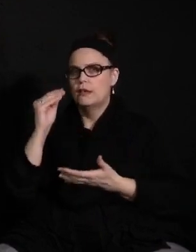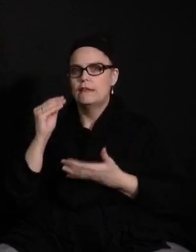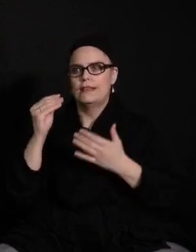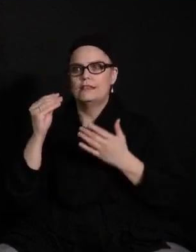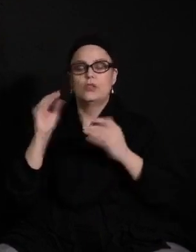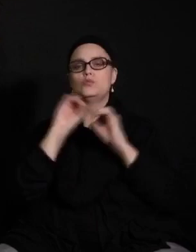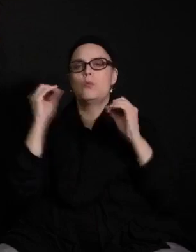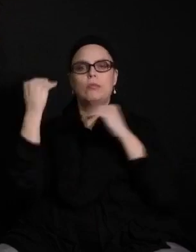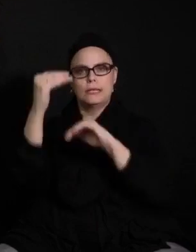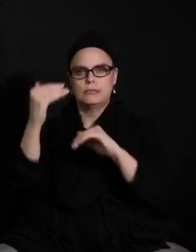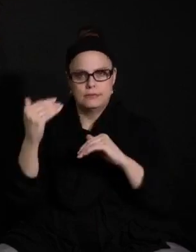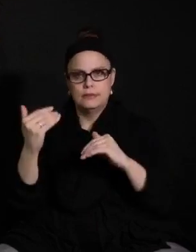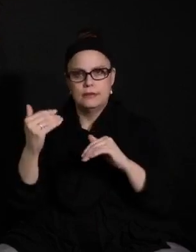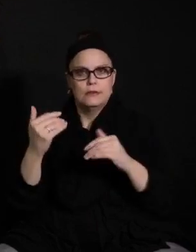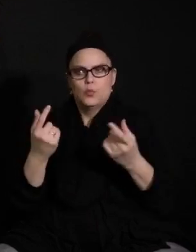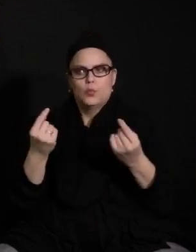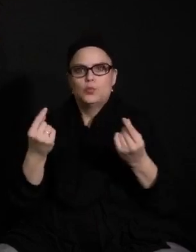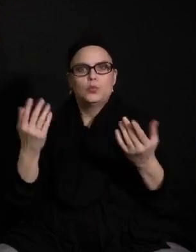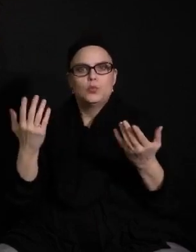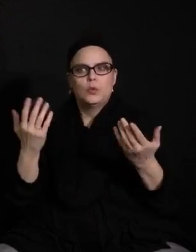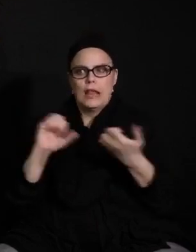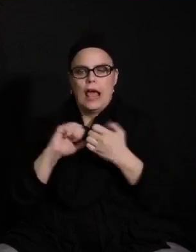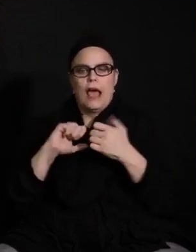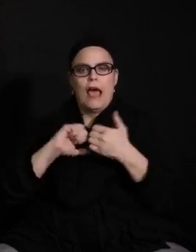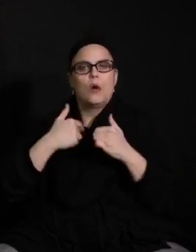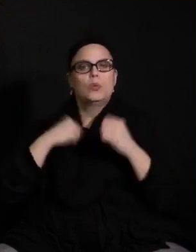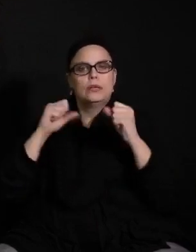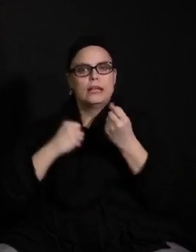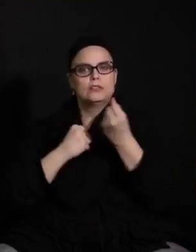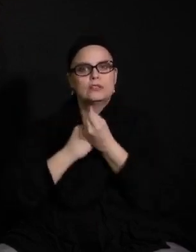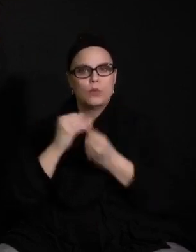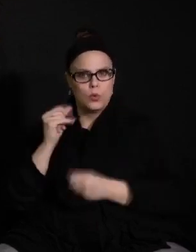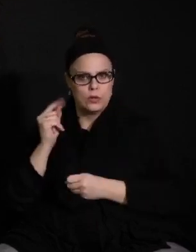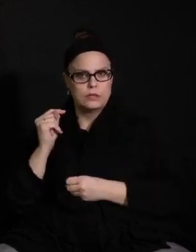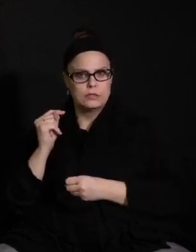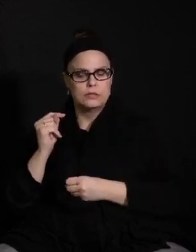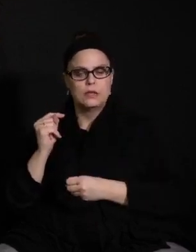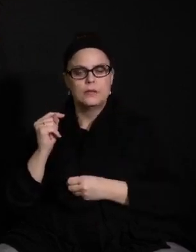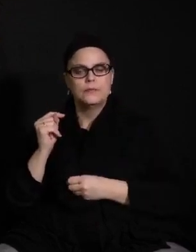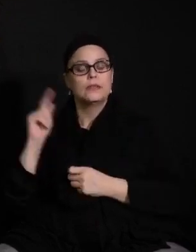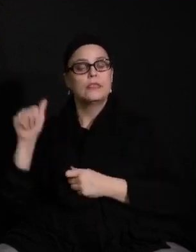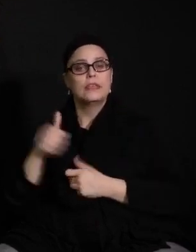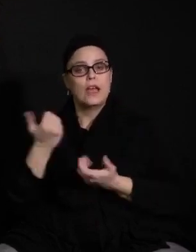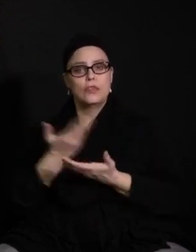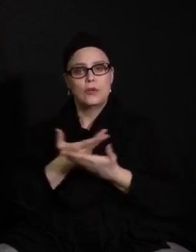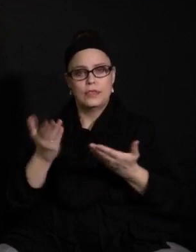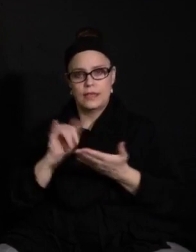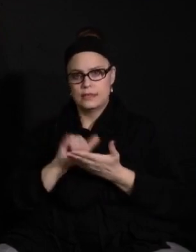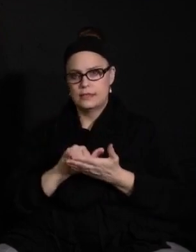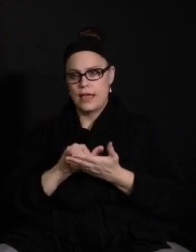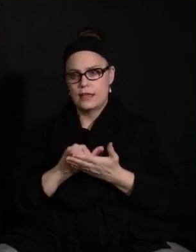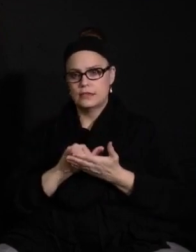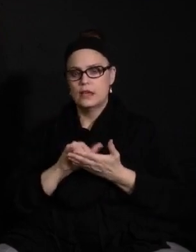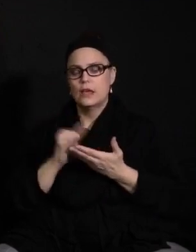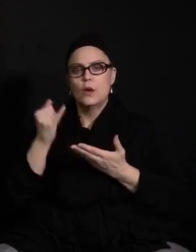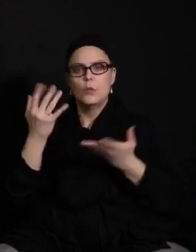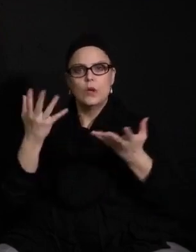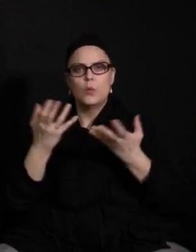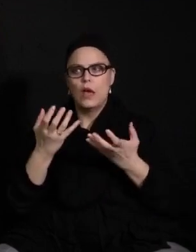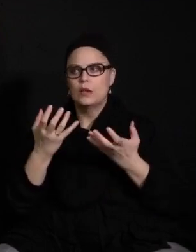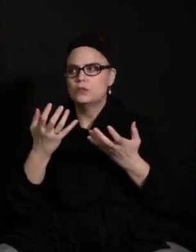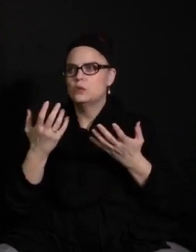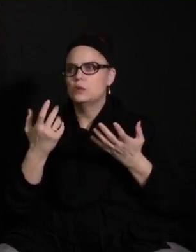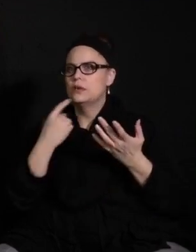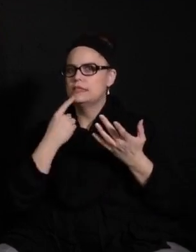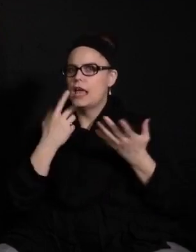limitless in terms of what we want to do. It's a matter of how can we support it. And I think the other thing is that if we really want to say this is